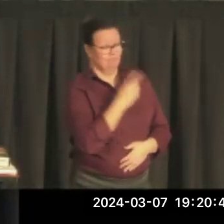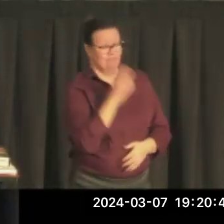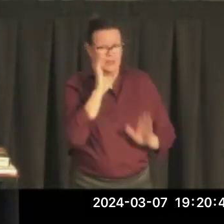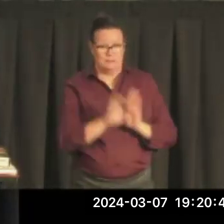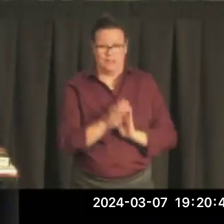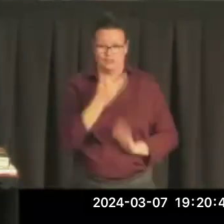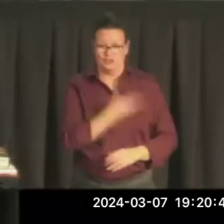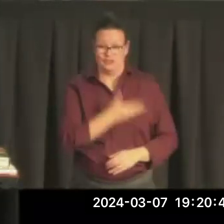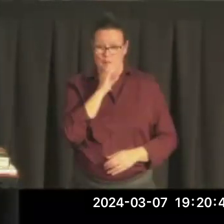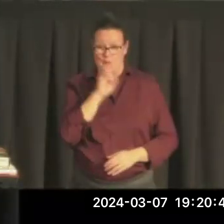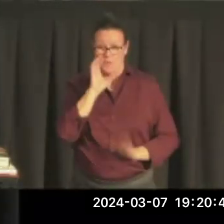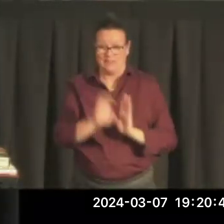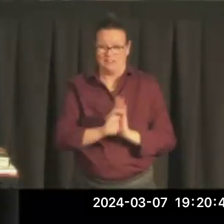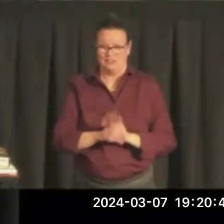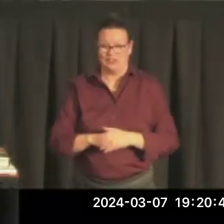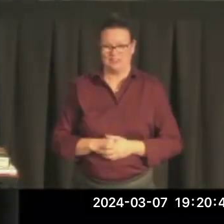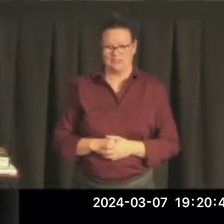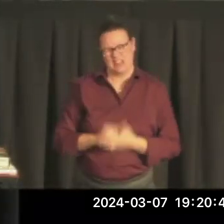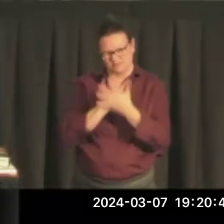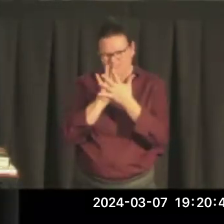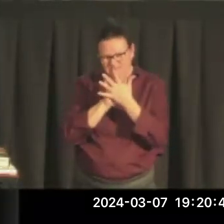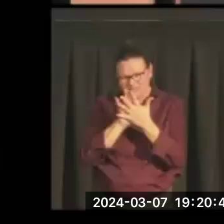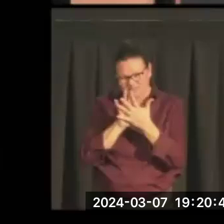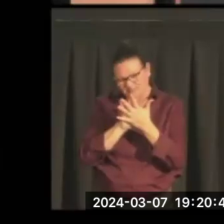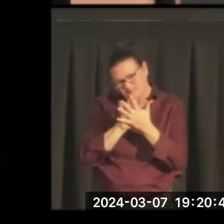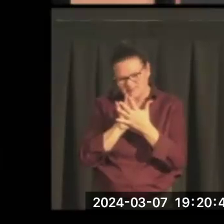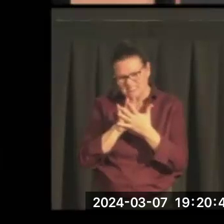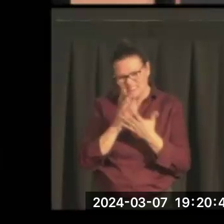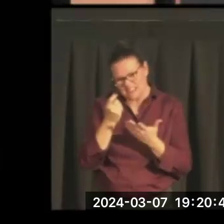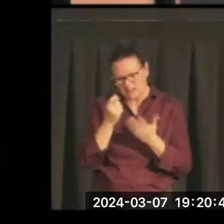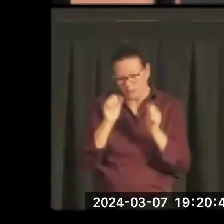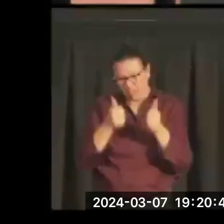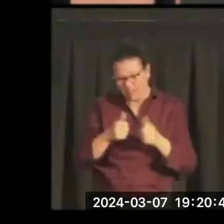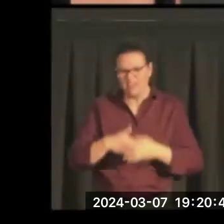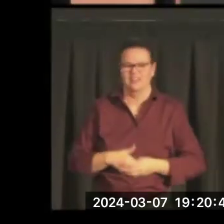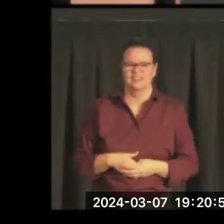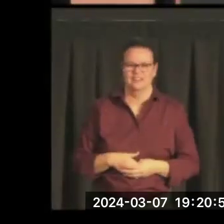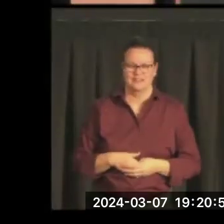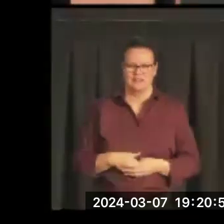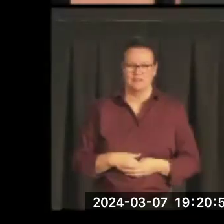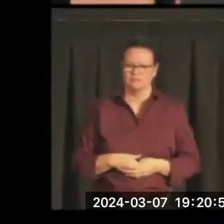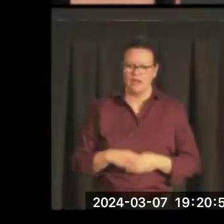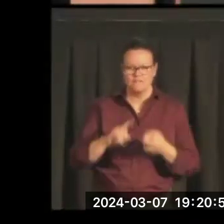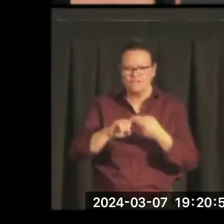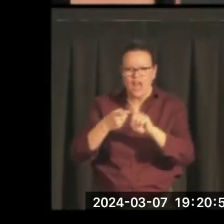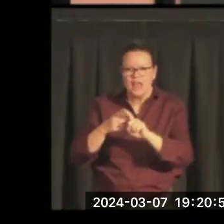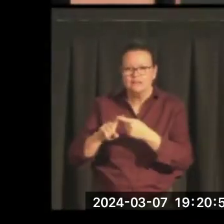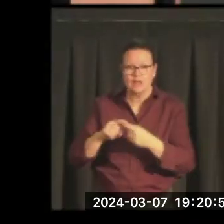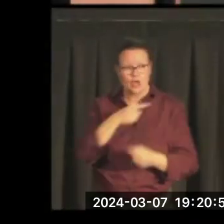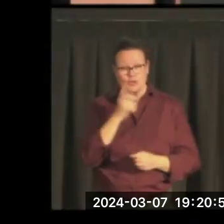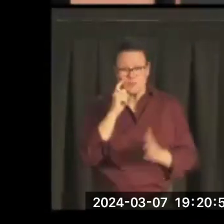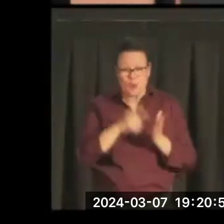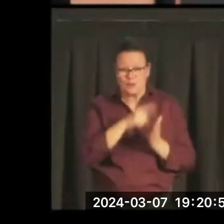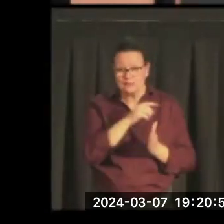These are old photographs, so the resolution is now what we've come to expect. He finds friends. You see him actually smiling.